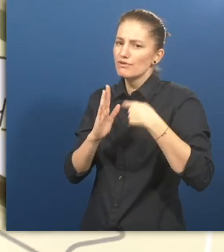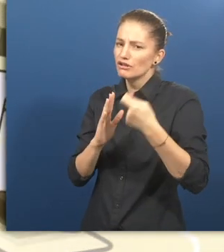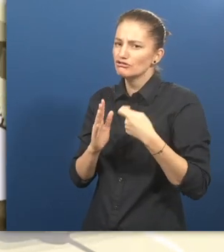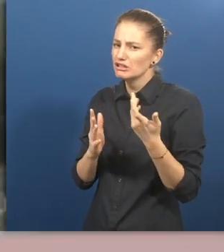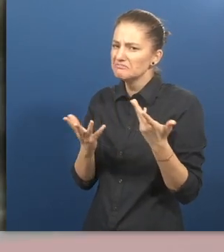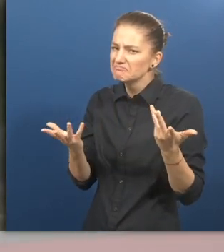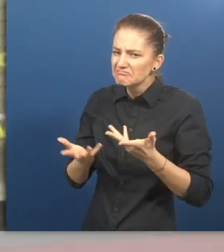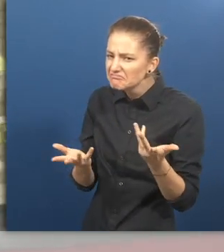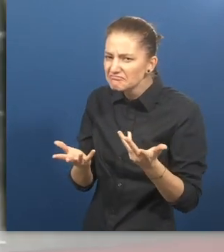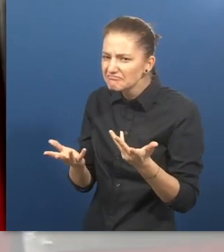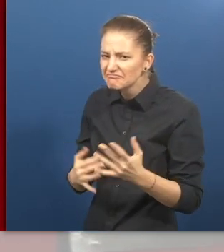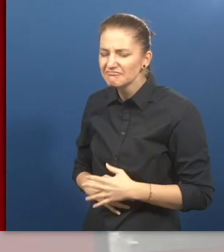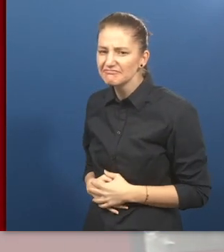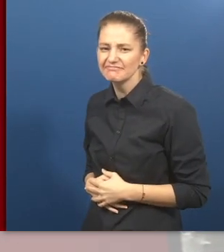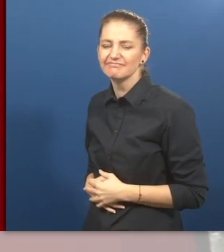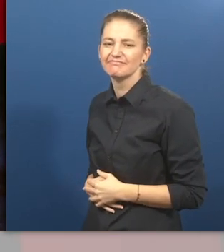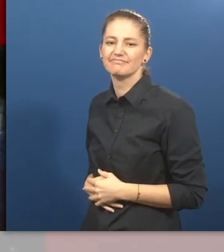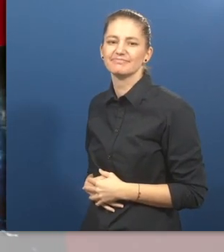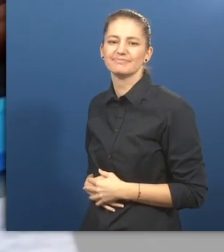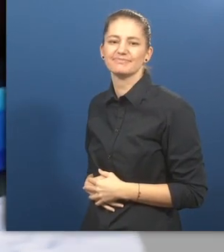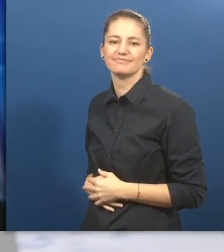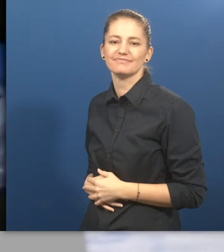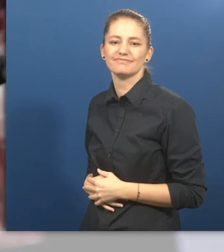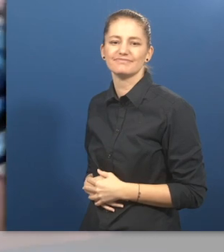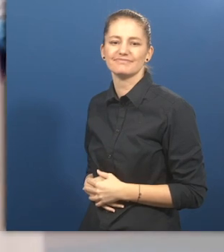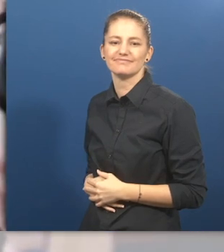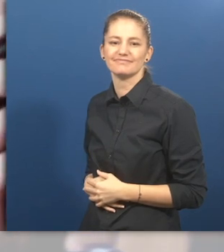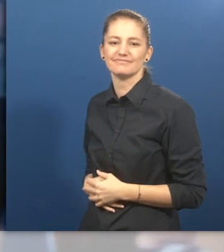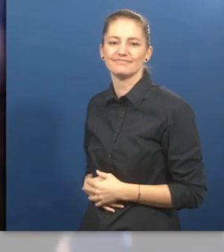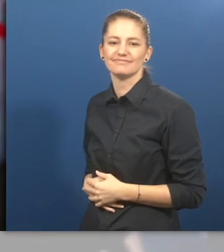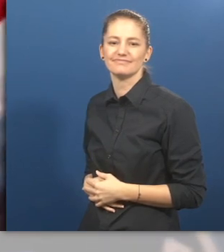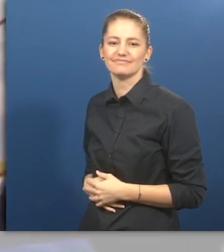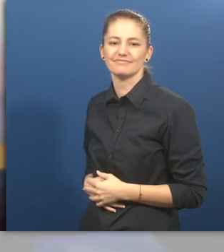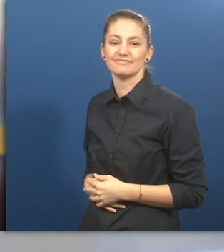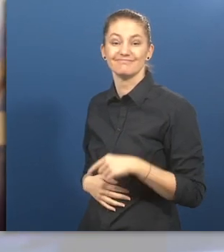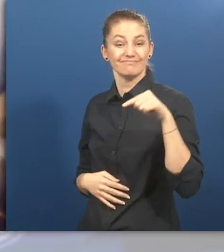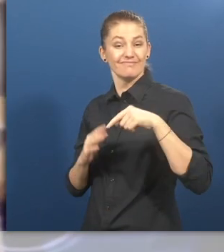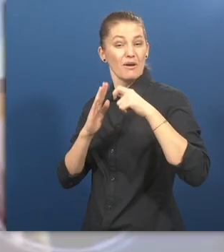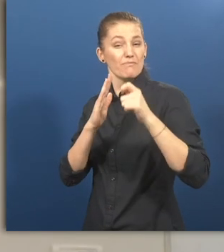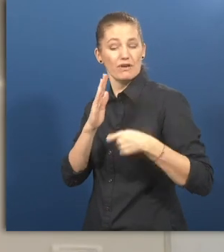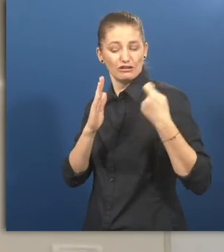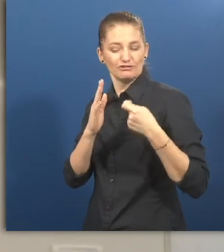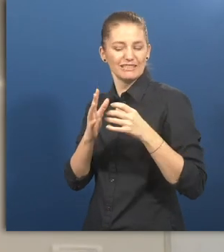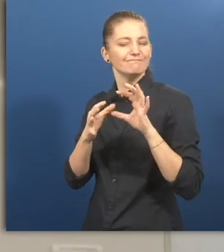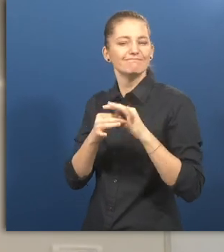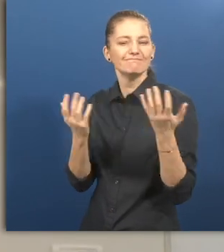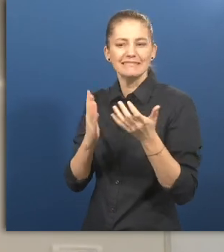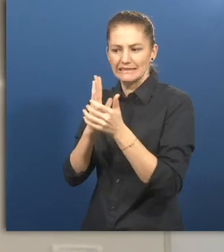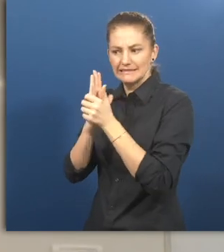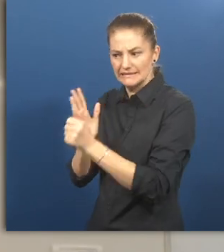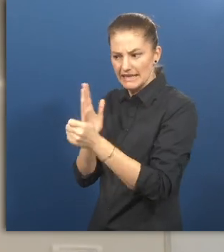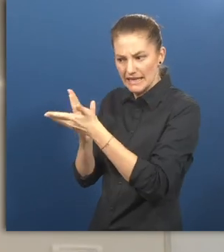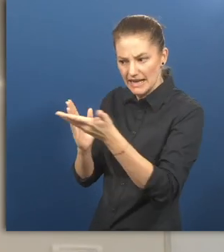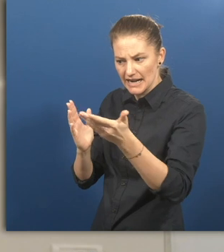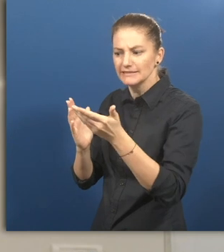about AEMP? Pictures and Drawings on a Wall. Rakesh Tashmana. AEMP is a first-of-the